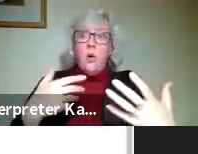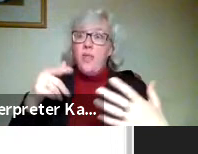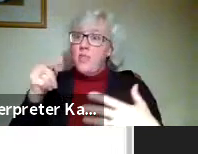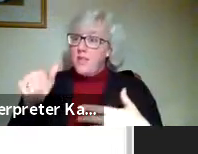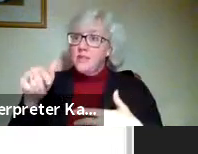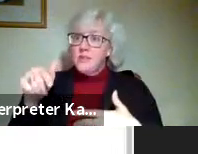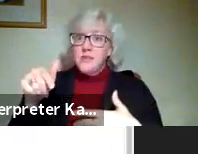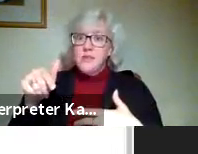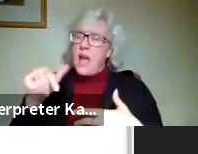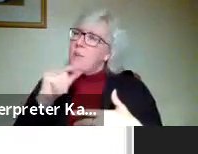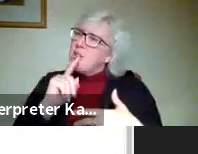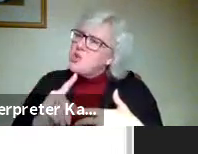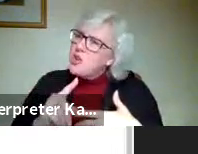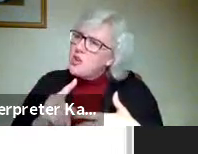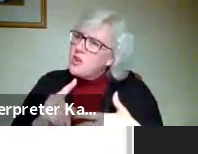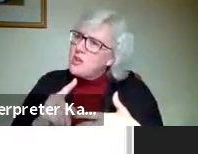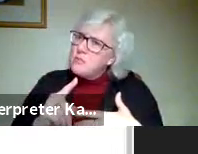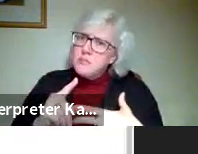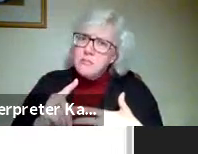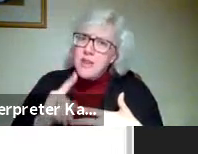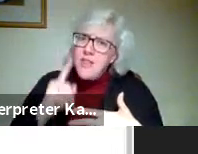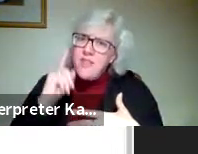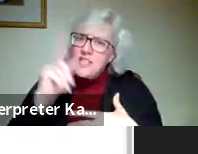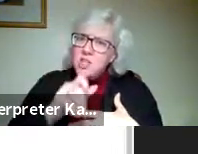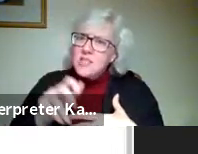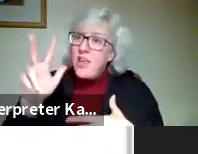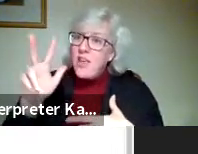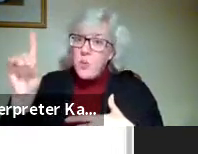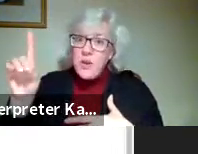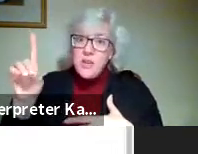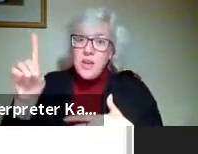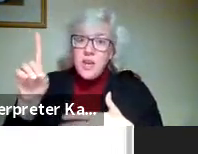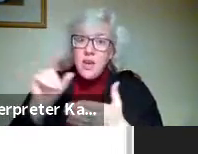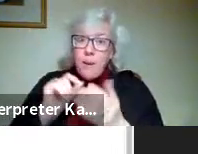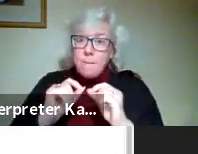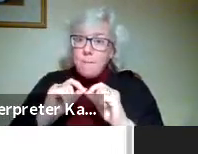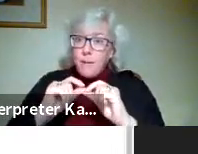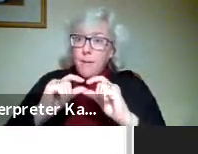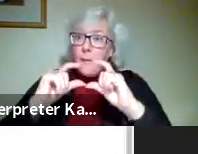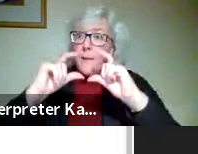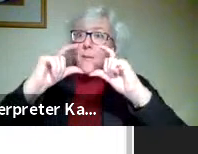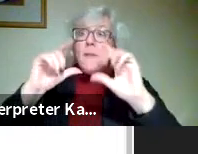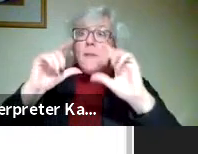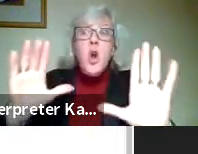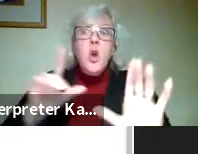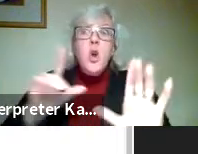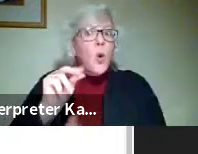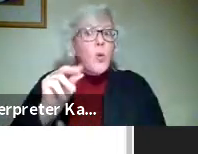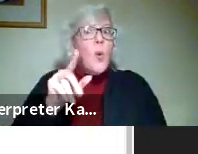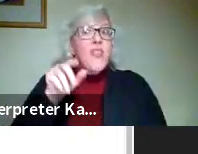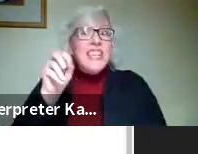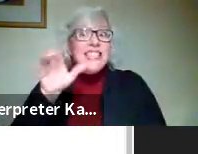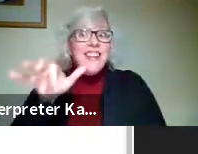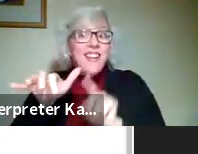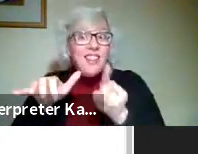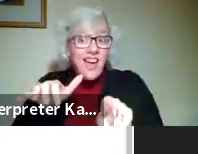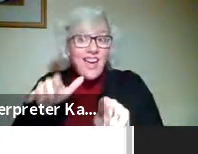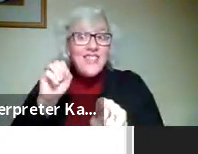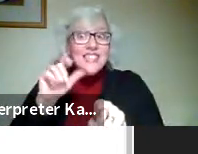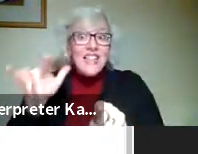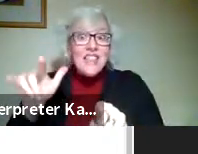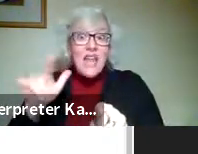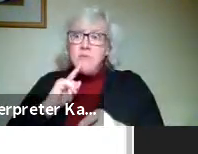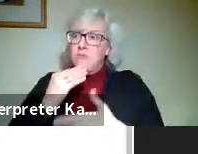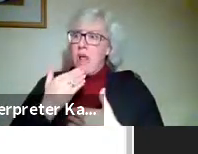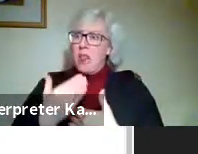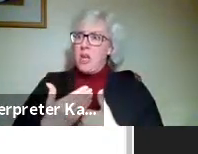would be, I'm not sure if this is, this looks like the 3D printed model. Is it? This is actually the clay. Wow. The clay model is very